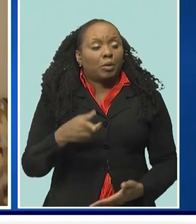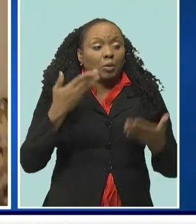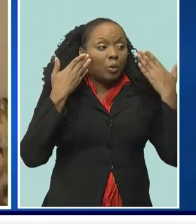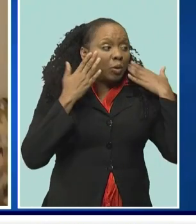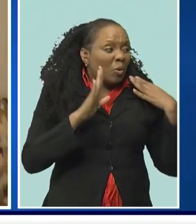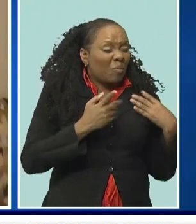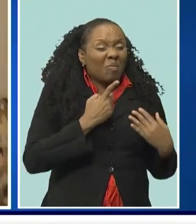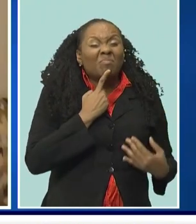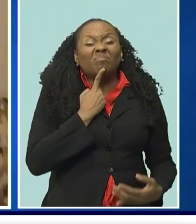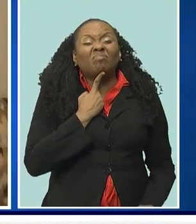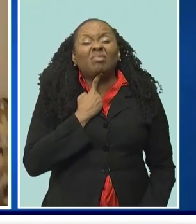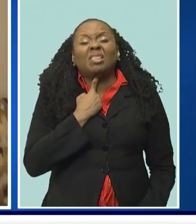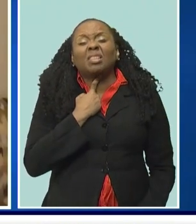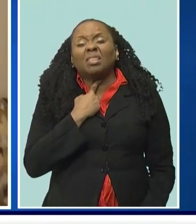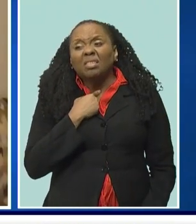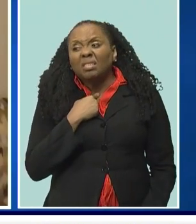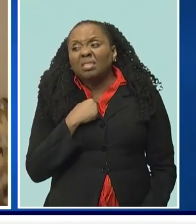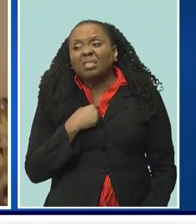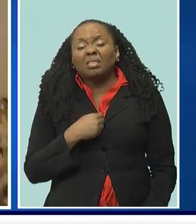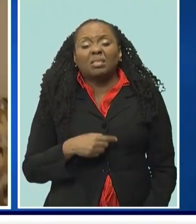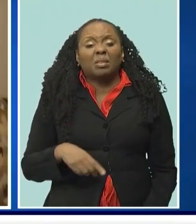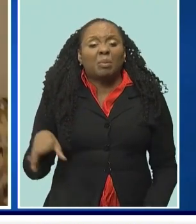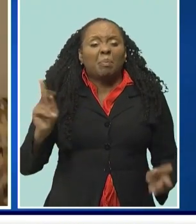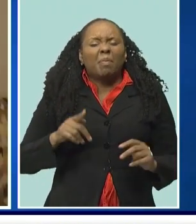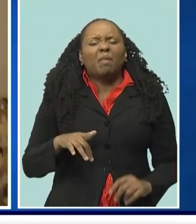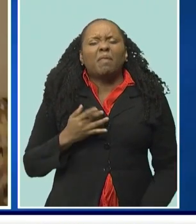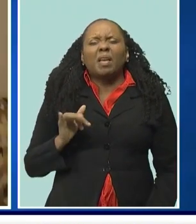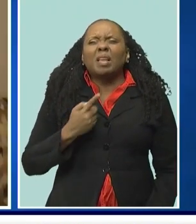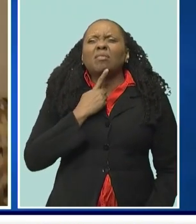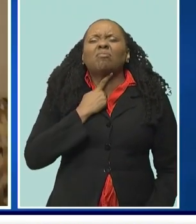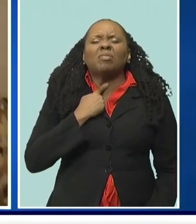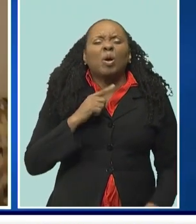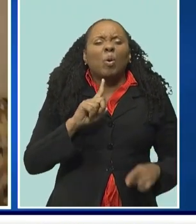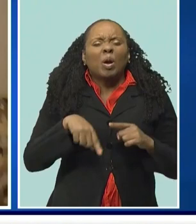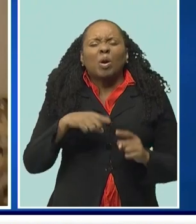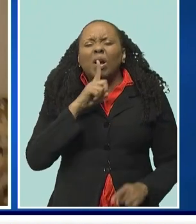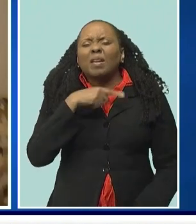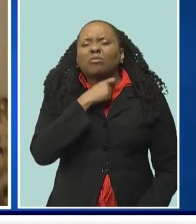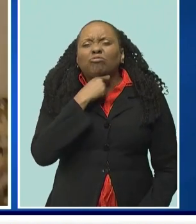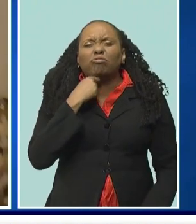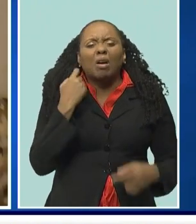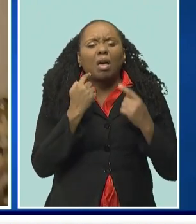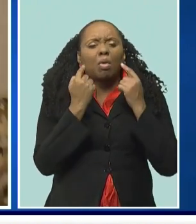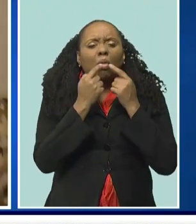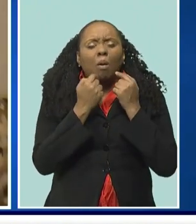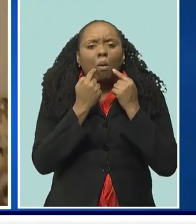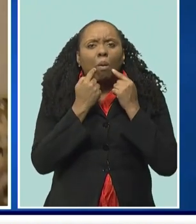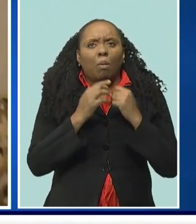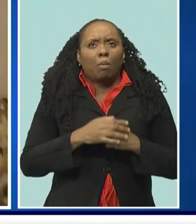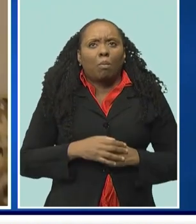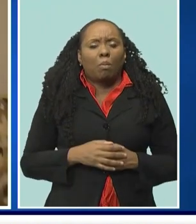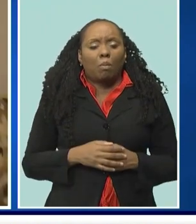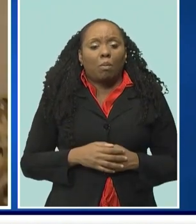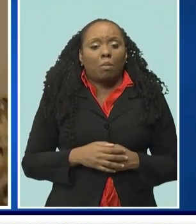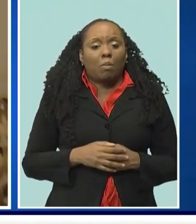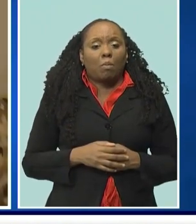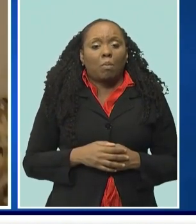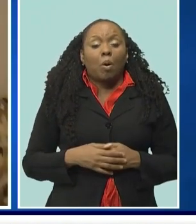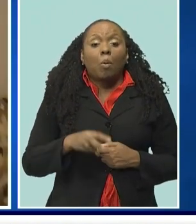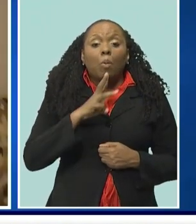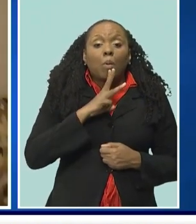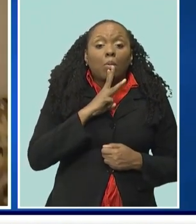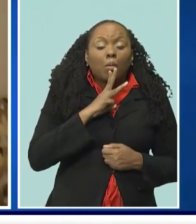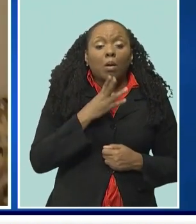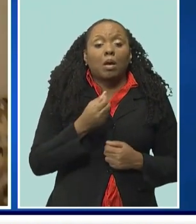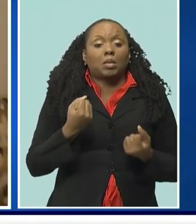on long after you're already dehydrated, so you need to keep your fluids up on water or sports drinks. Those are the best